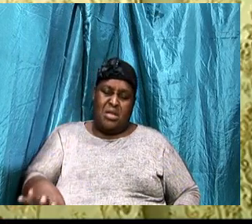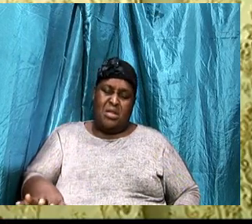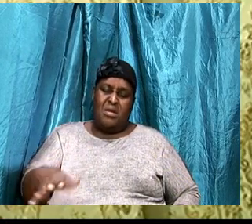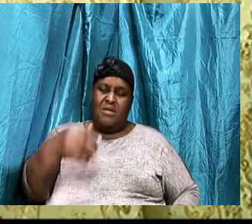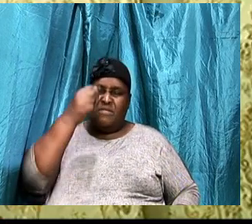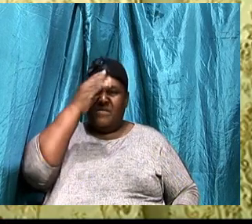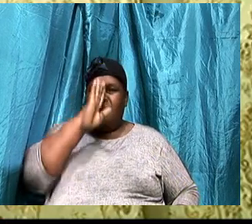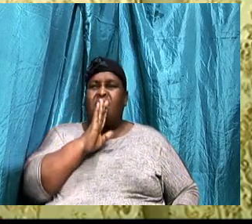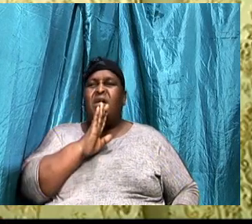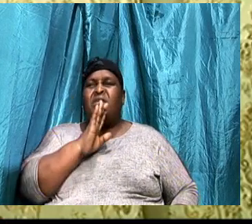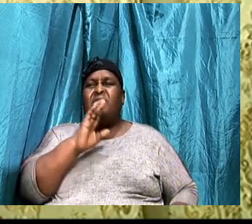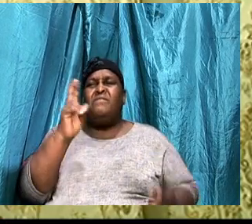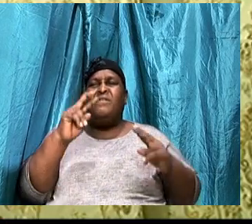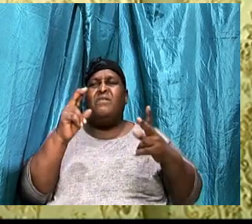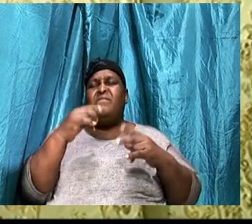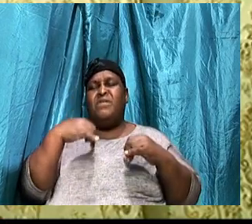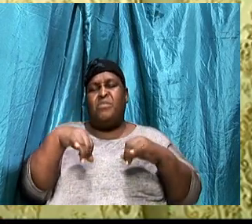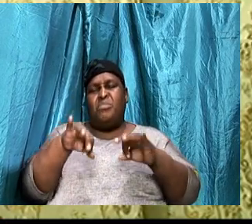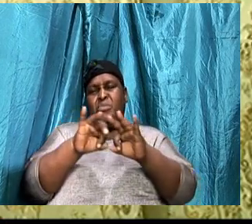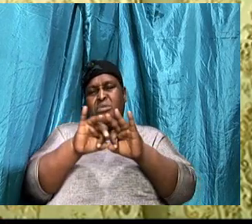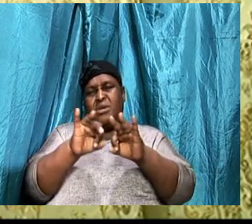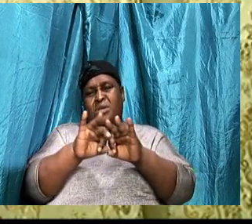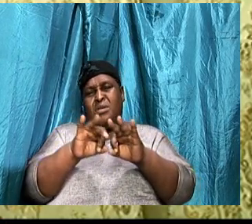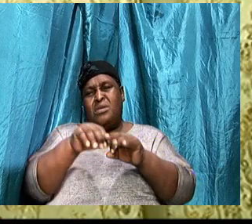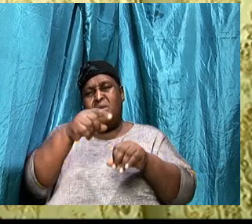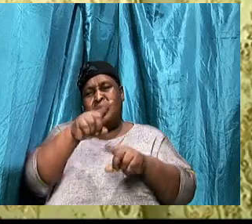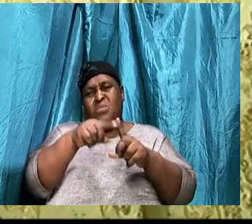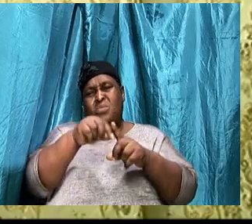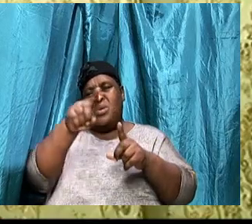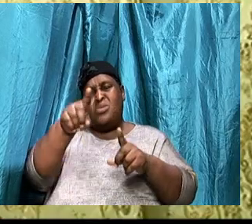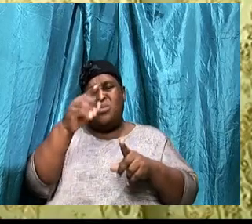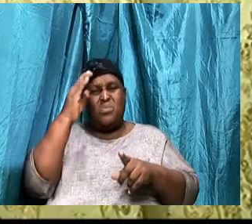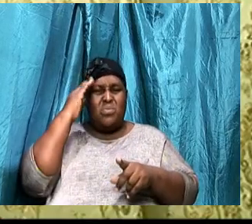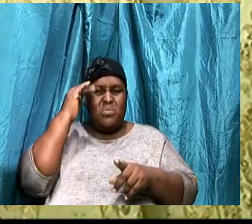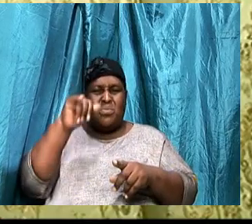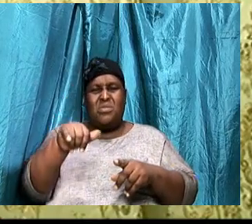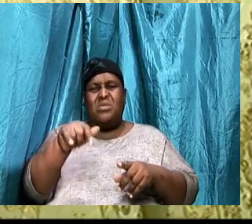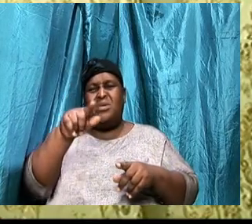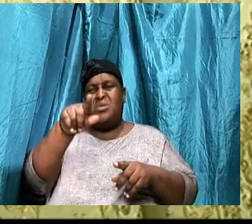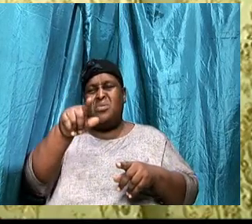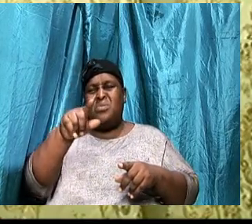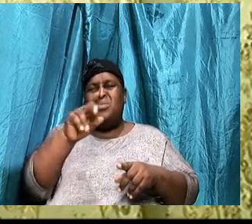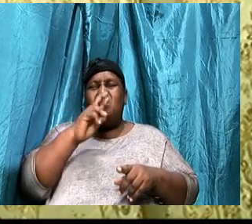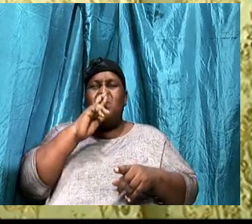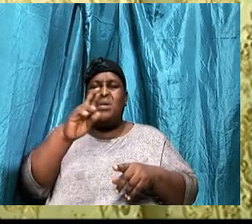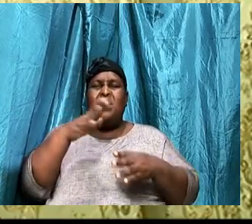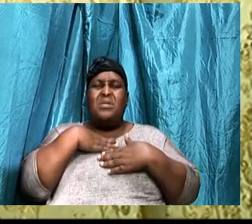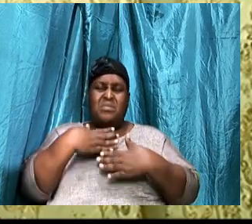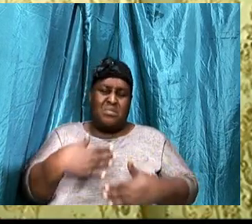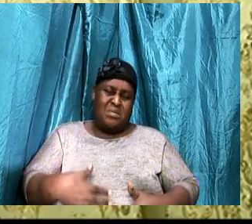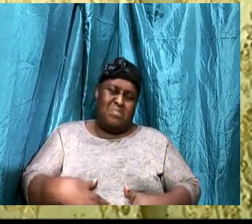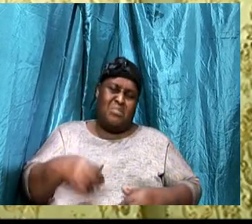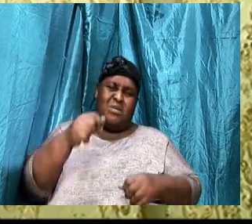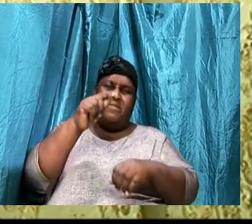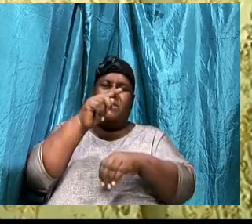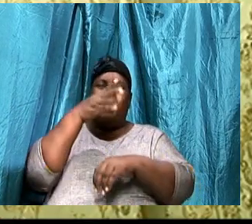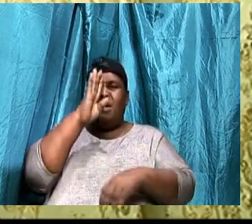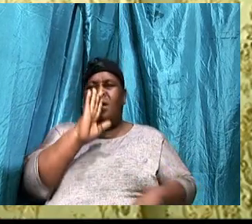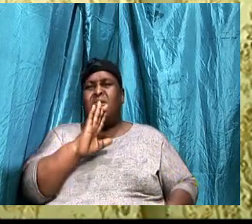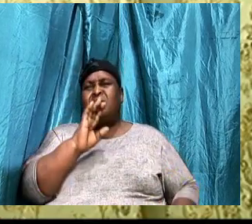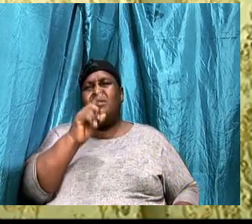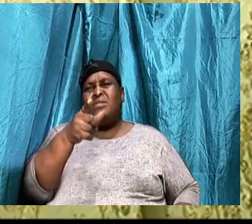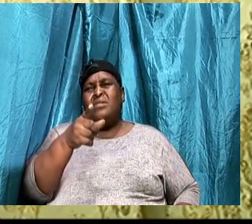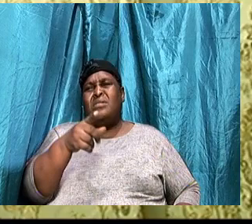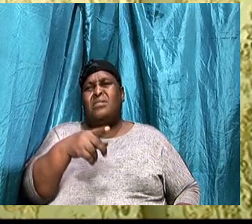Very important, When you know, That you are the temple of God, And it comes right back down, To what I started out,